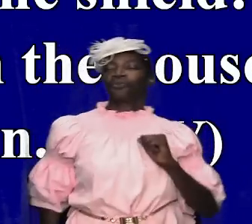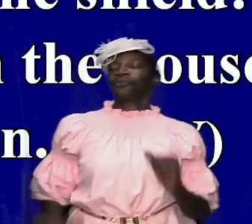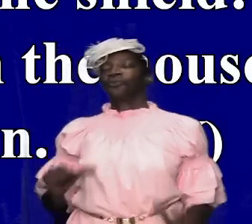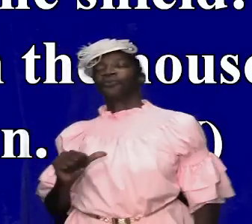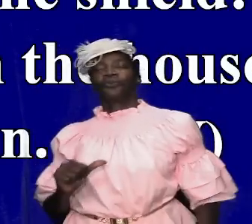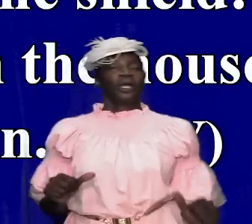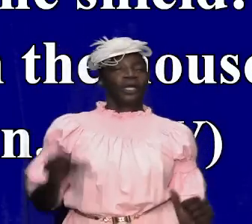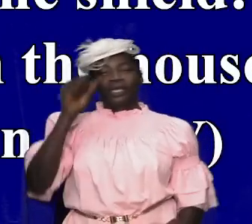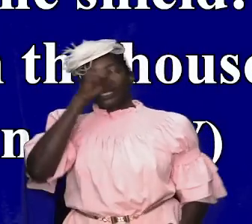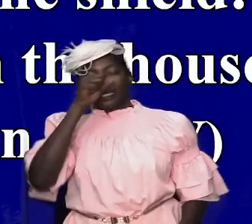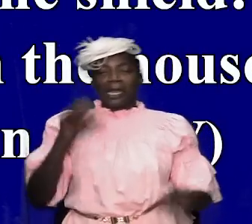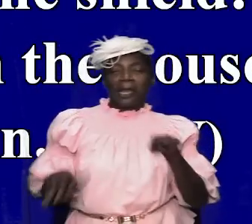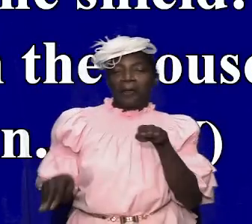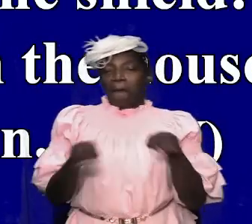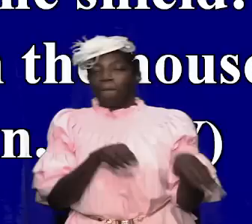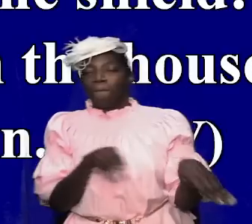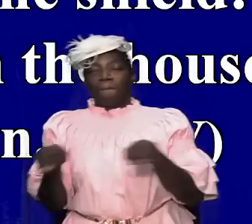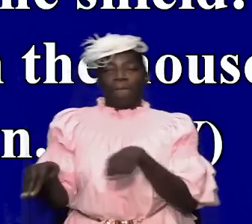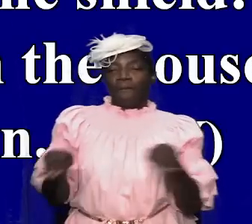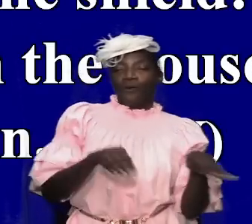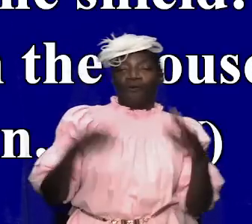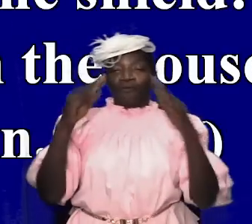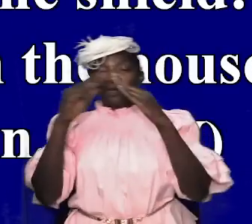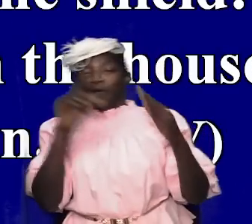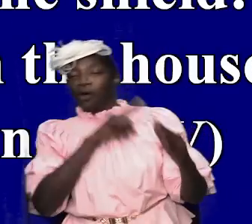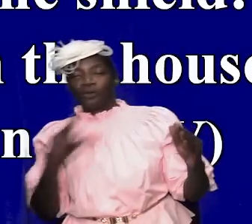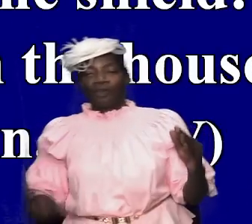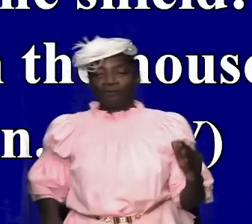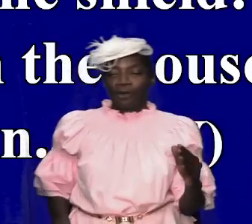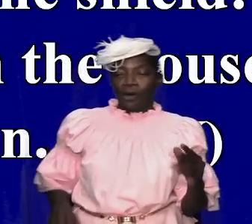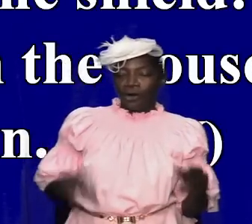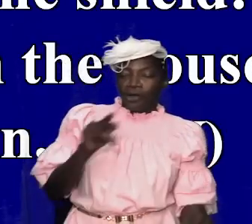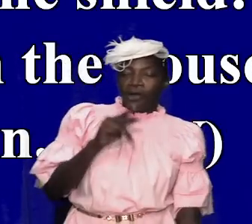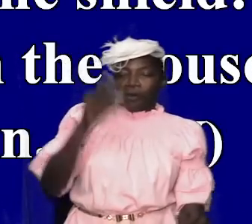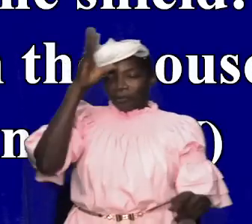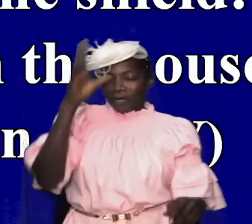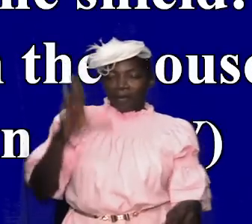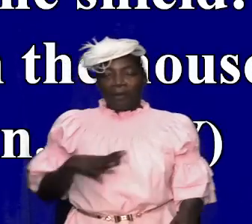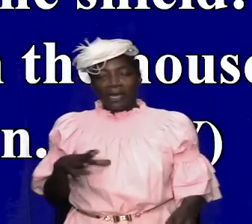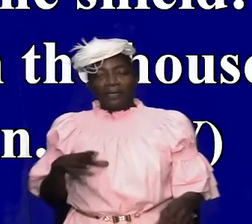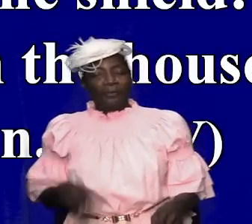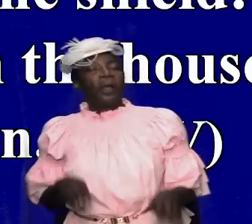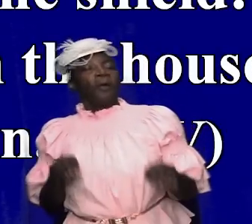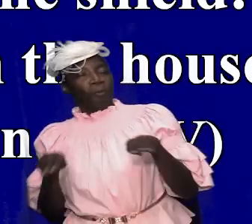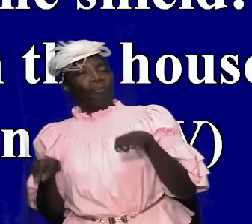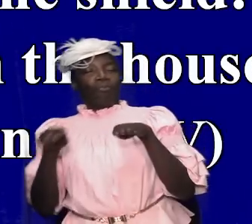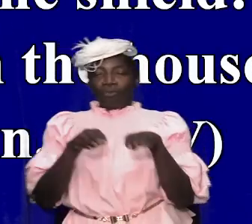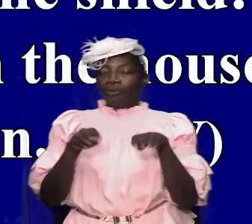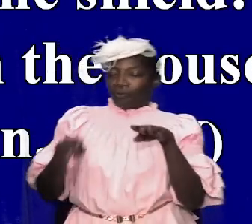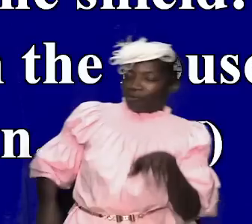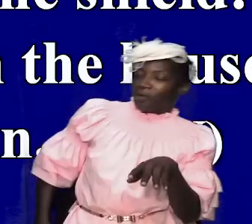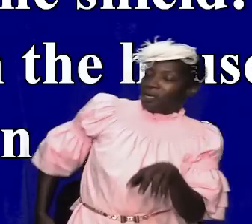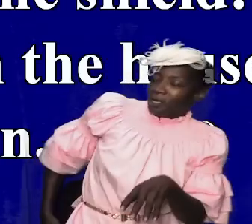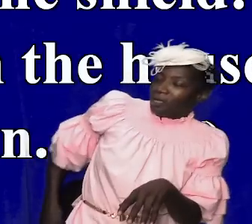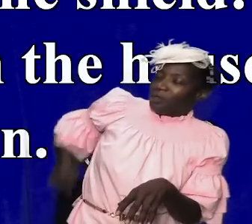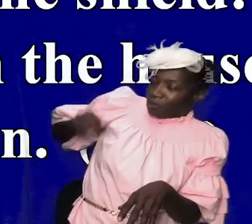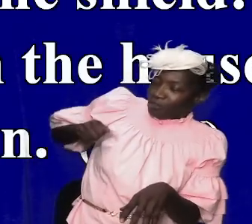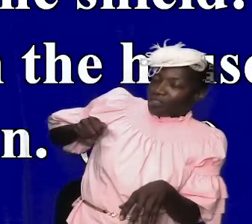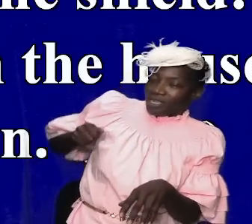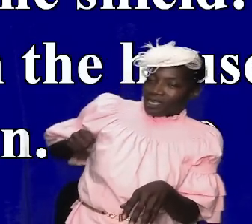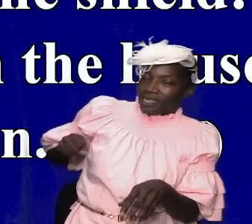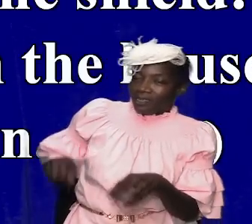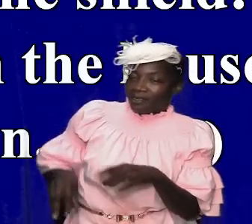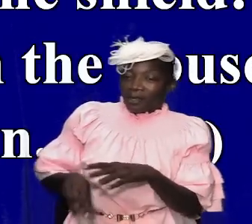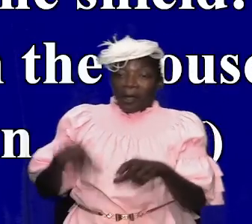moved over to the house of the lord with those guards carrying in front of them shields made out